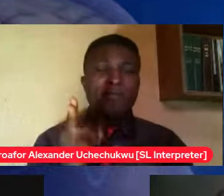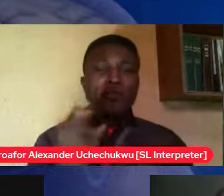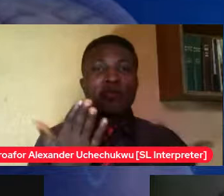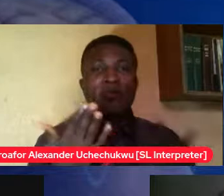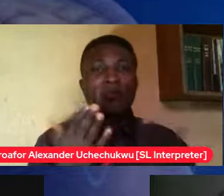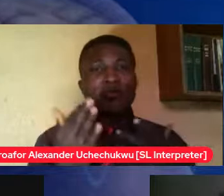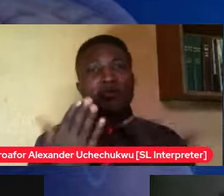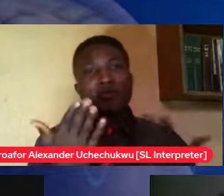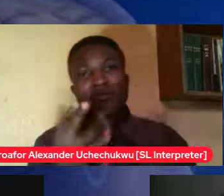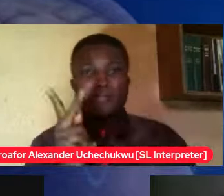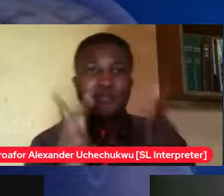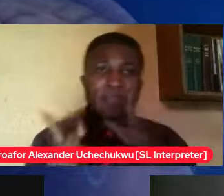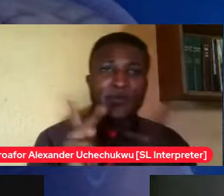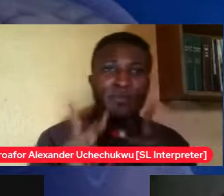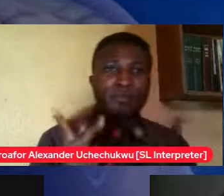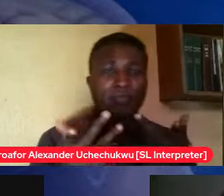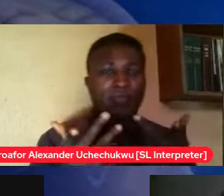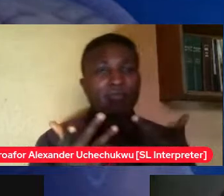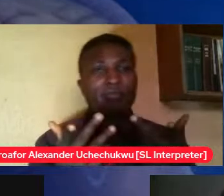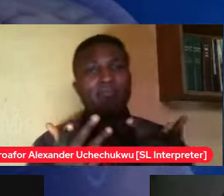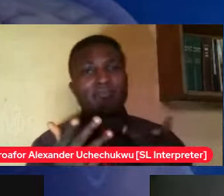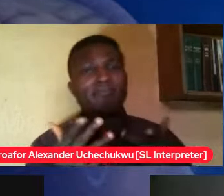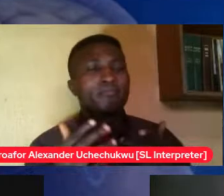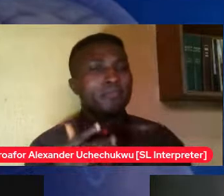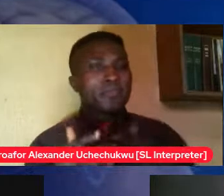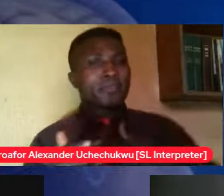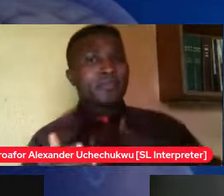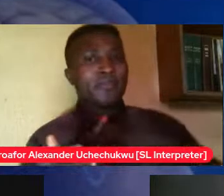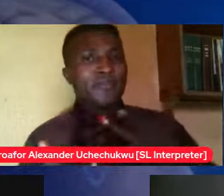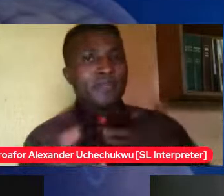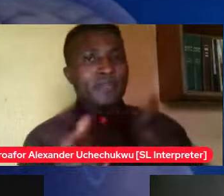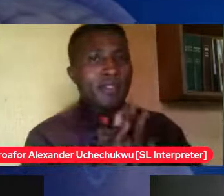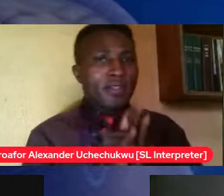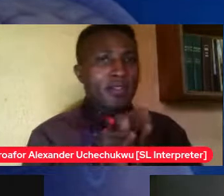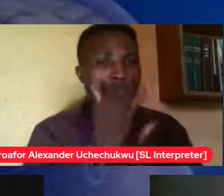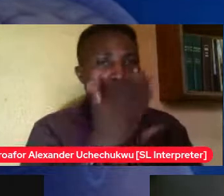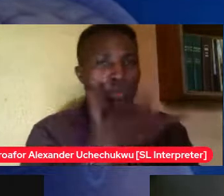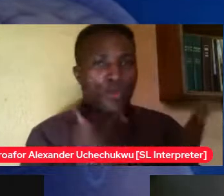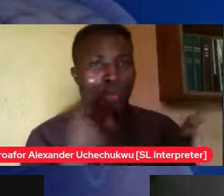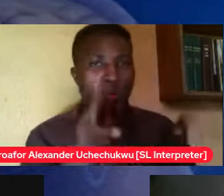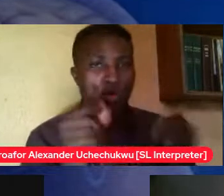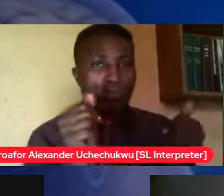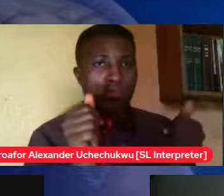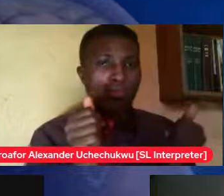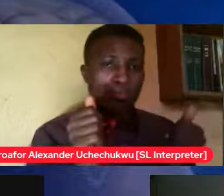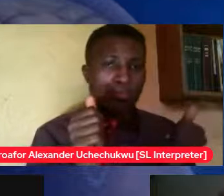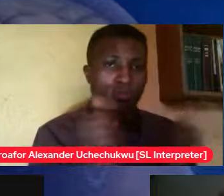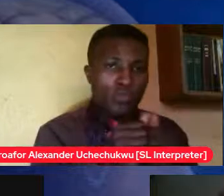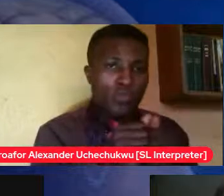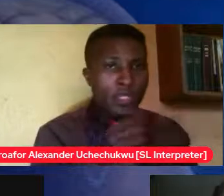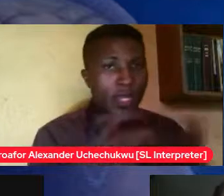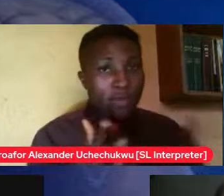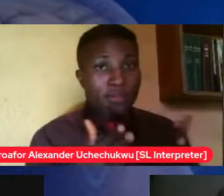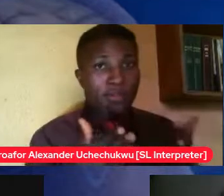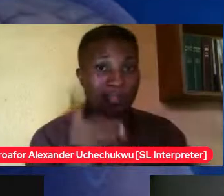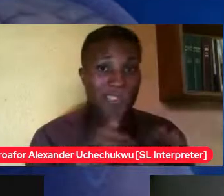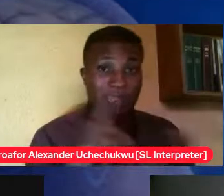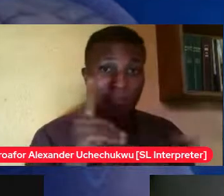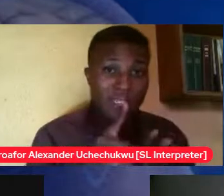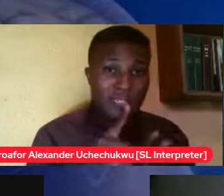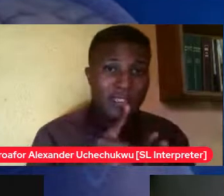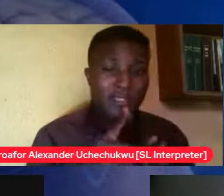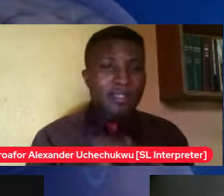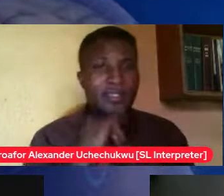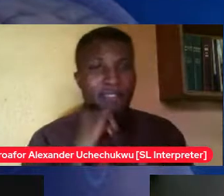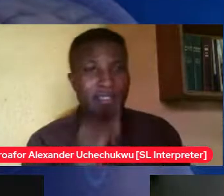somebody that does not have a disability is with somebody with a disability then the person is doing the person's disability favor that's the kind of thinking that and